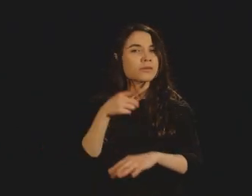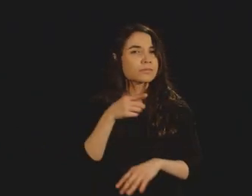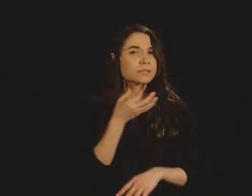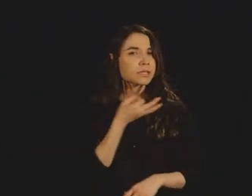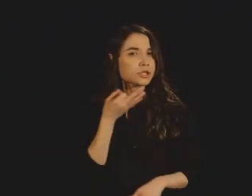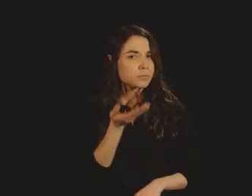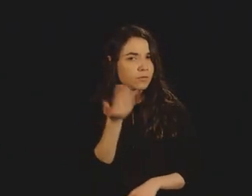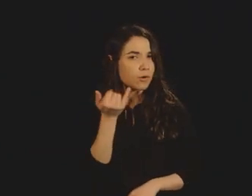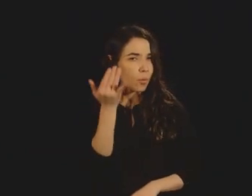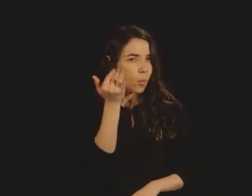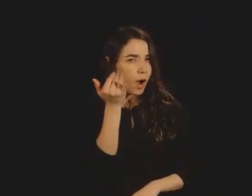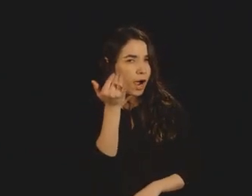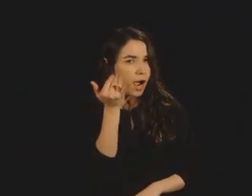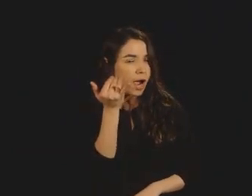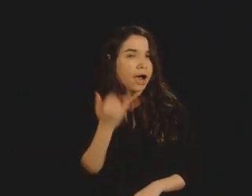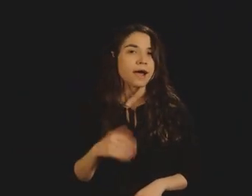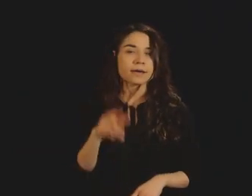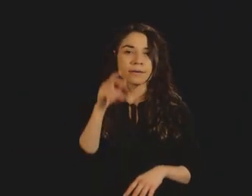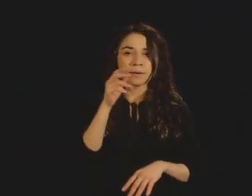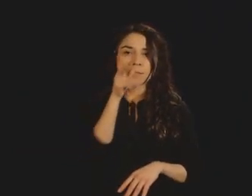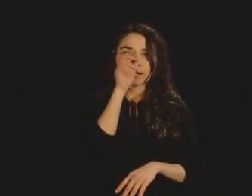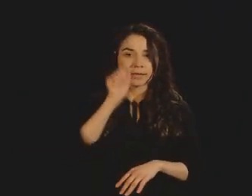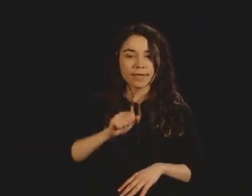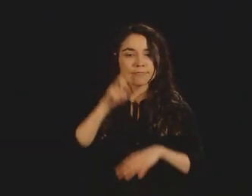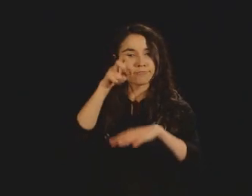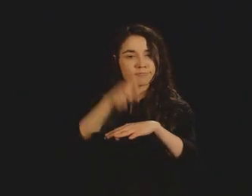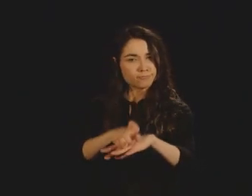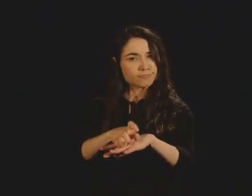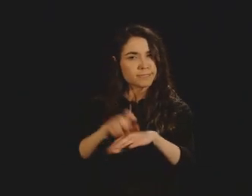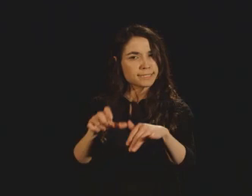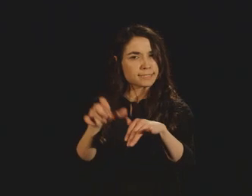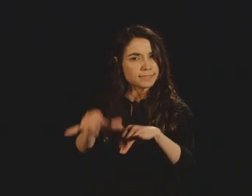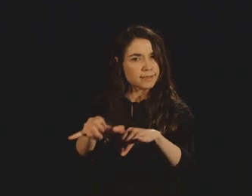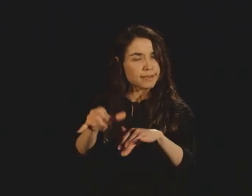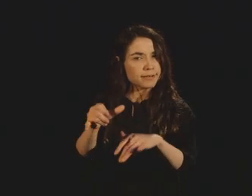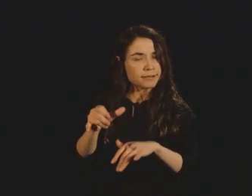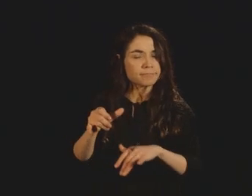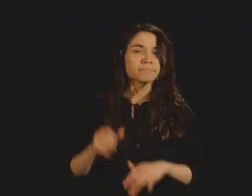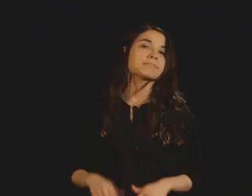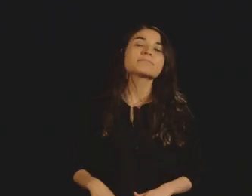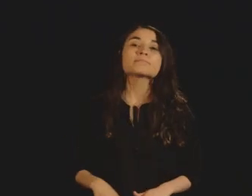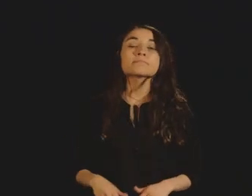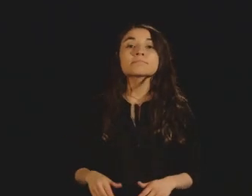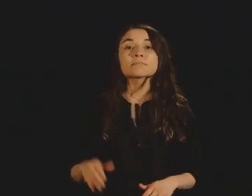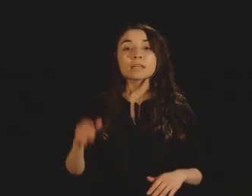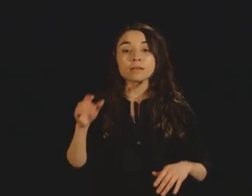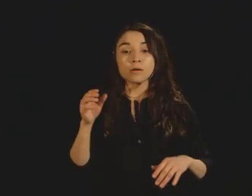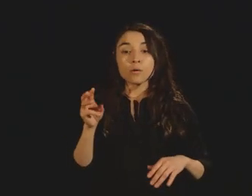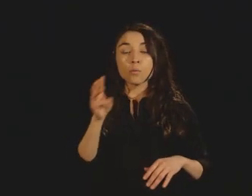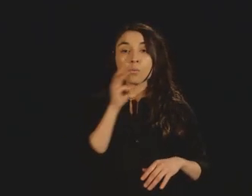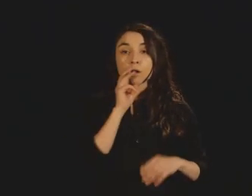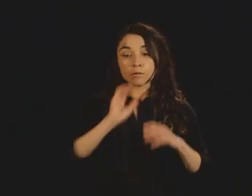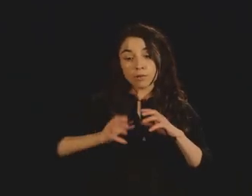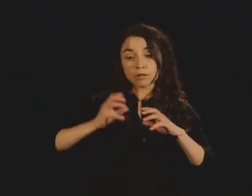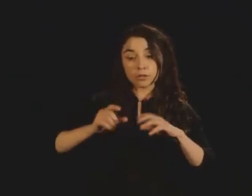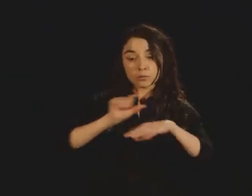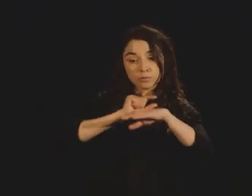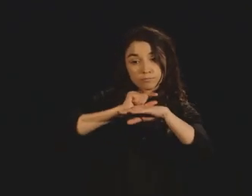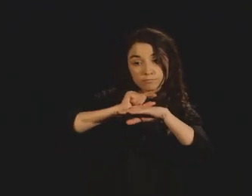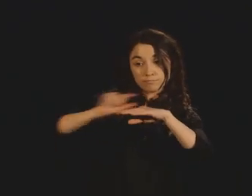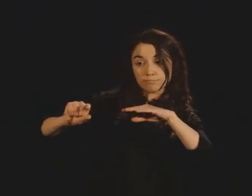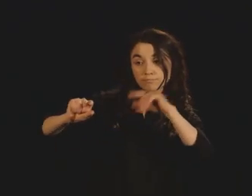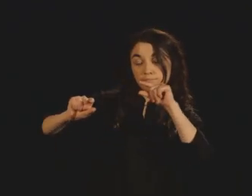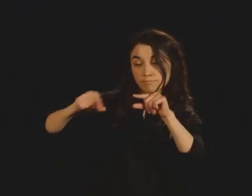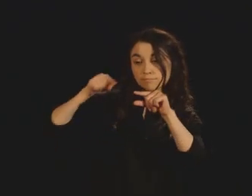It just seems that somehow those water molecules at the top and that top layer are different than what's